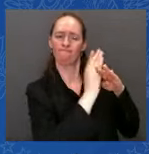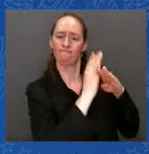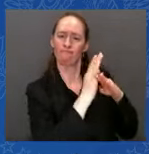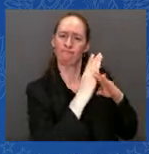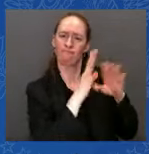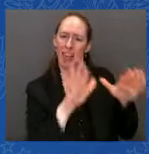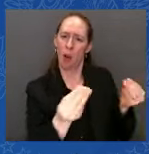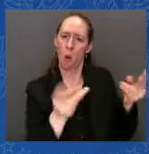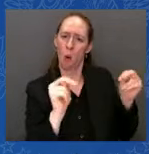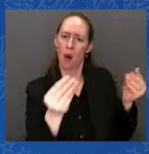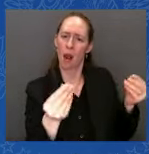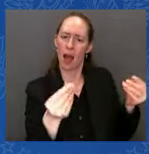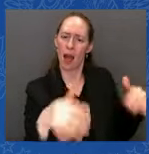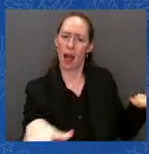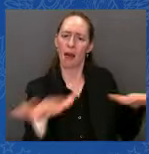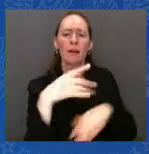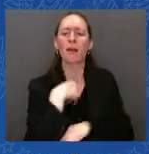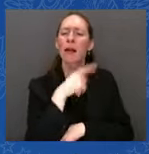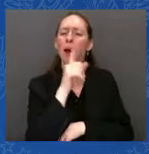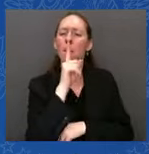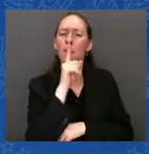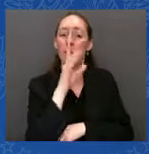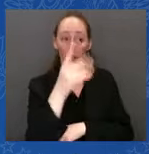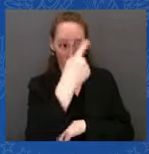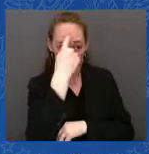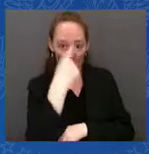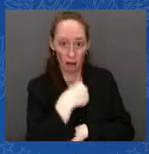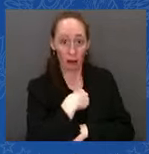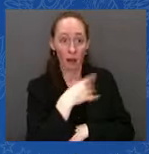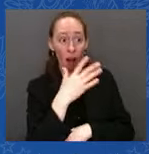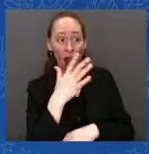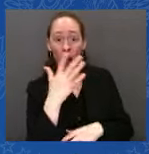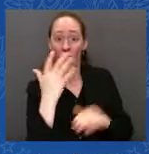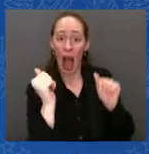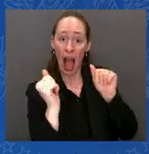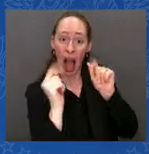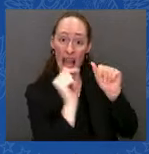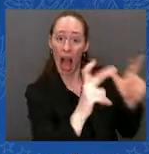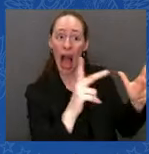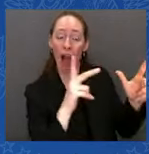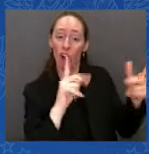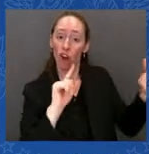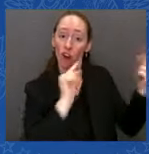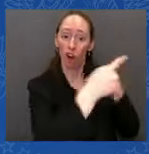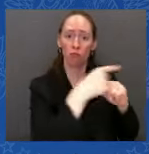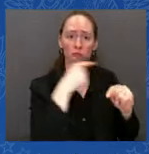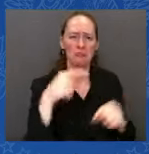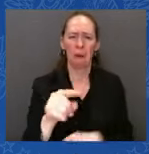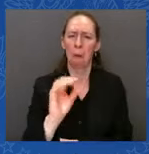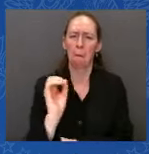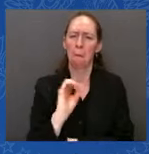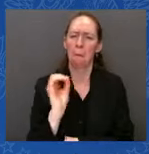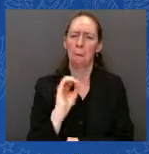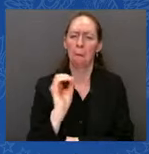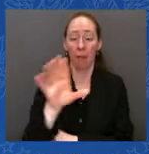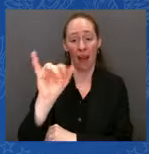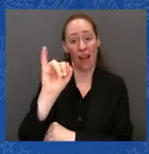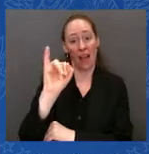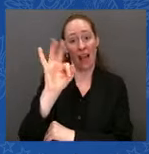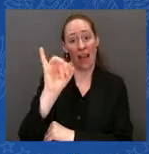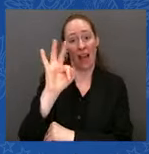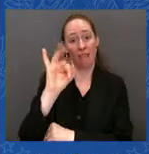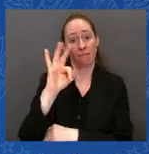offensive threat to Russia. If Russia troops return to Russia, they'll be there for the — this — where they belong.